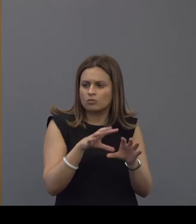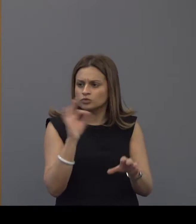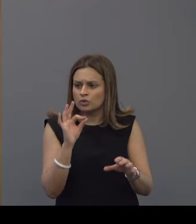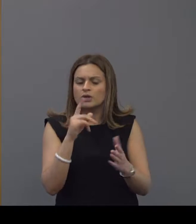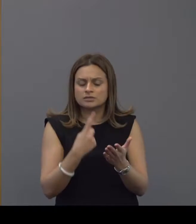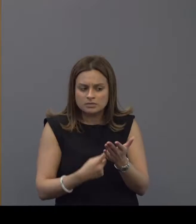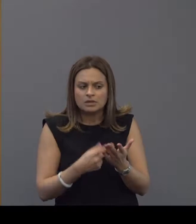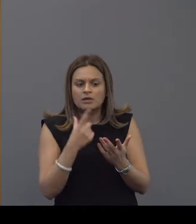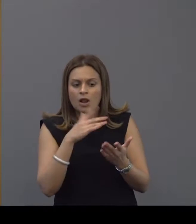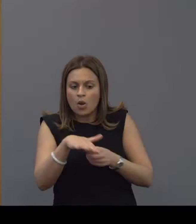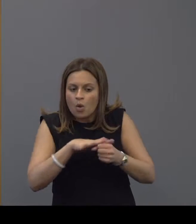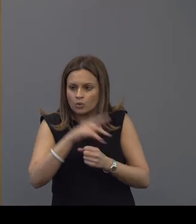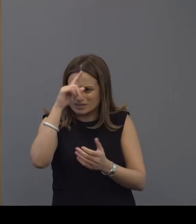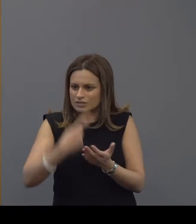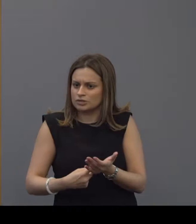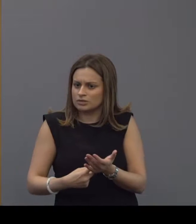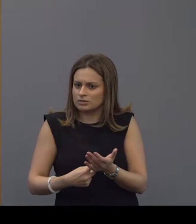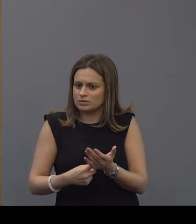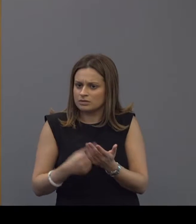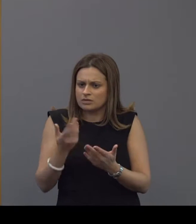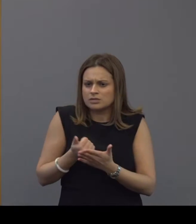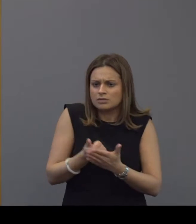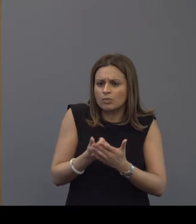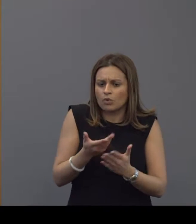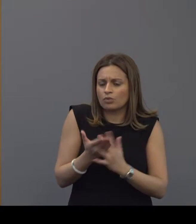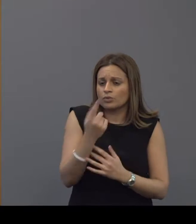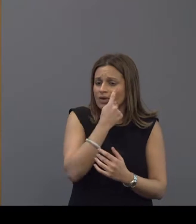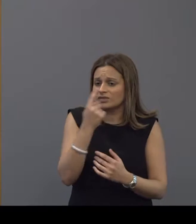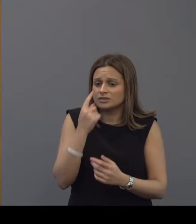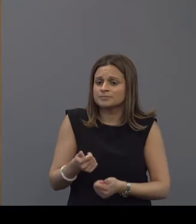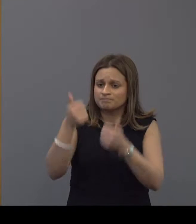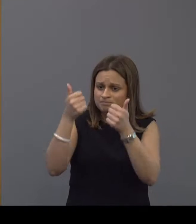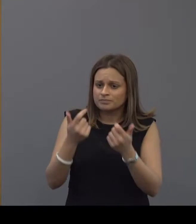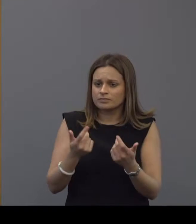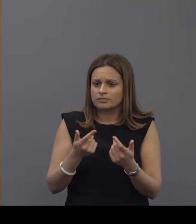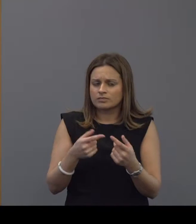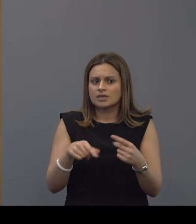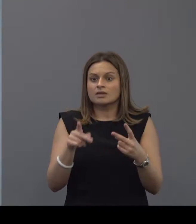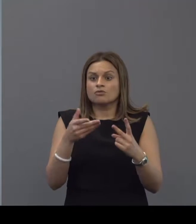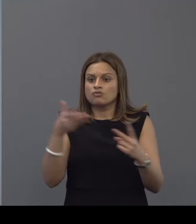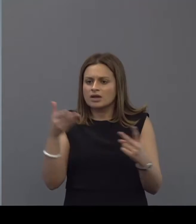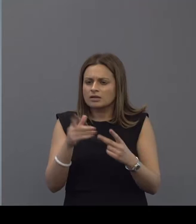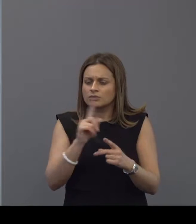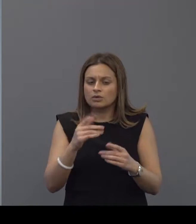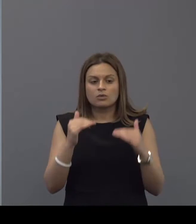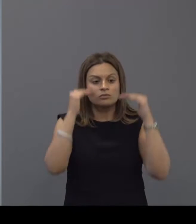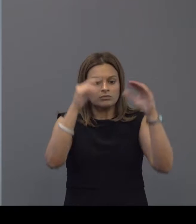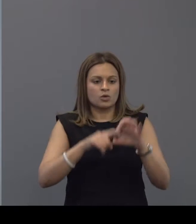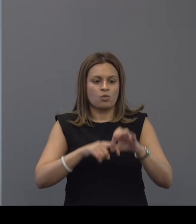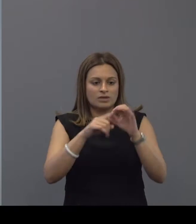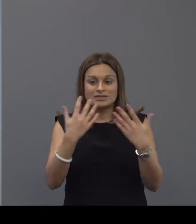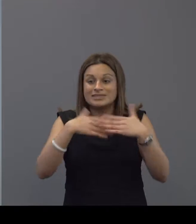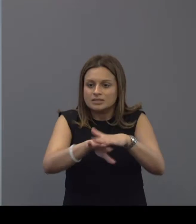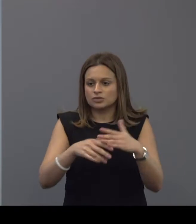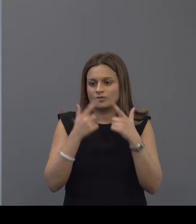so it's local decision making supported by good evidence but recognizing this is about high quality integrated